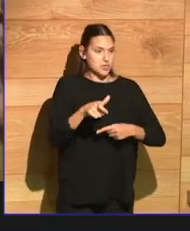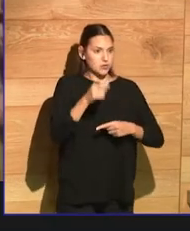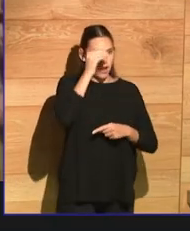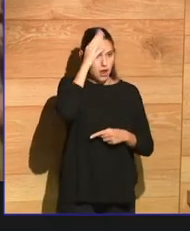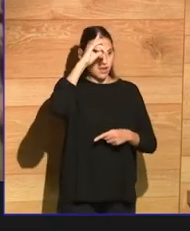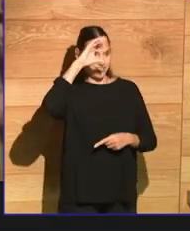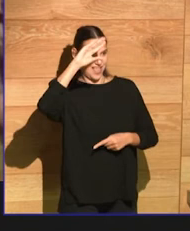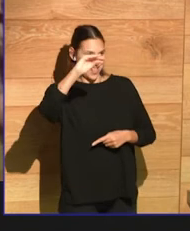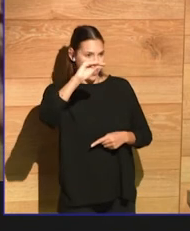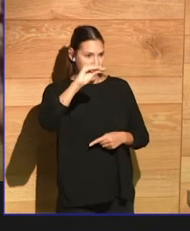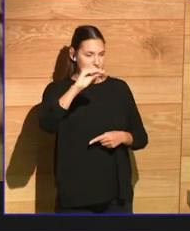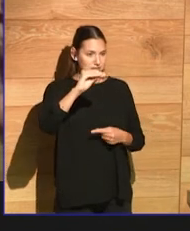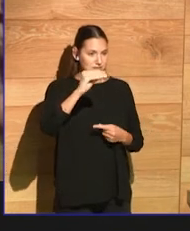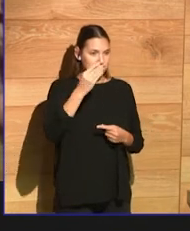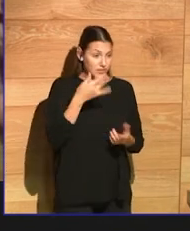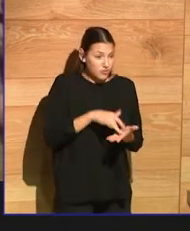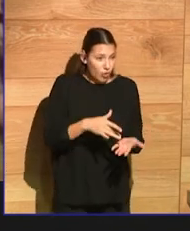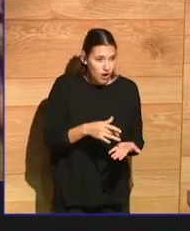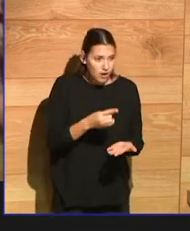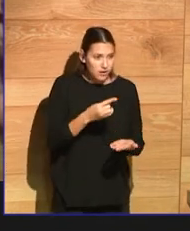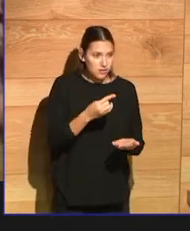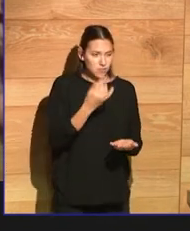it's becoming something to be suspectful about?